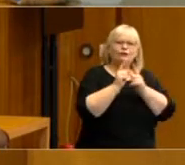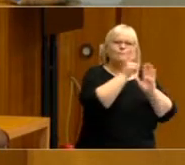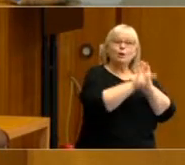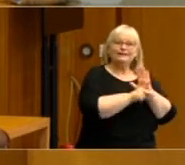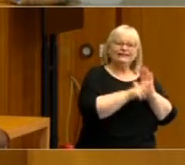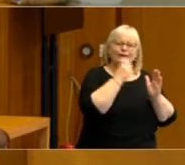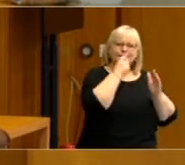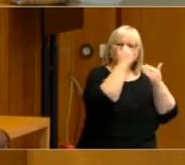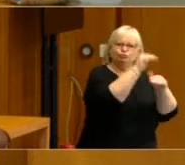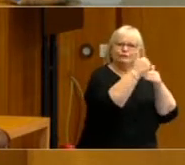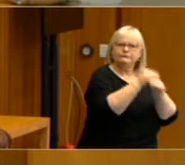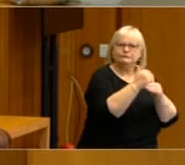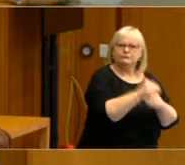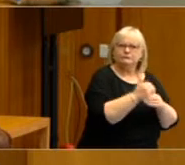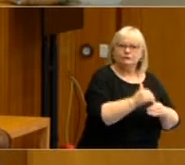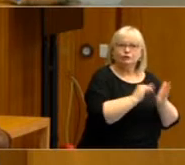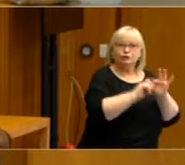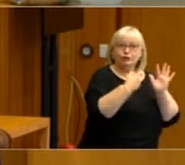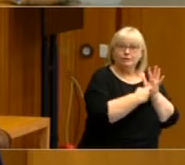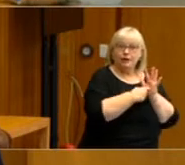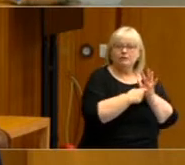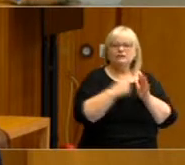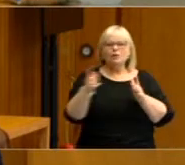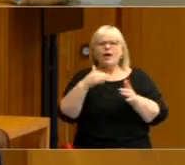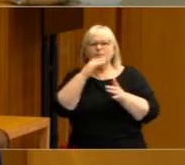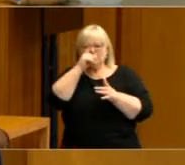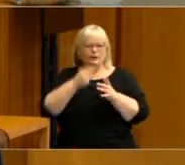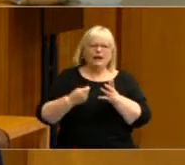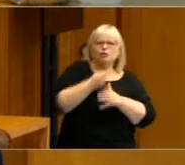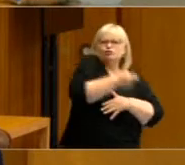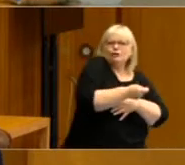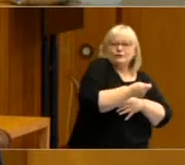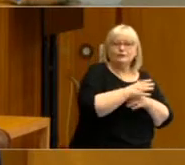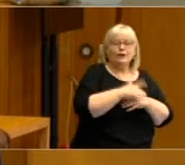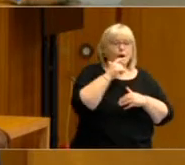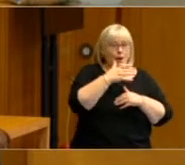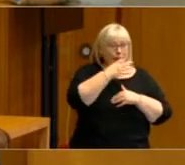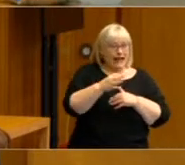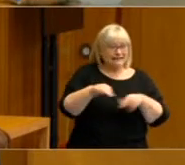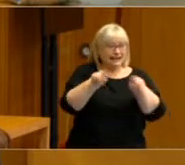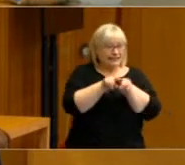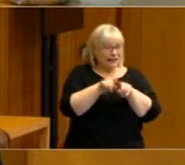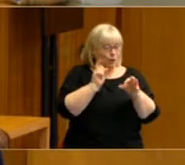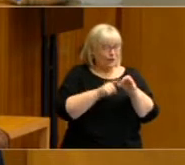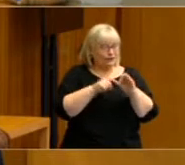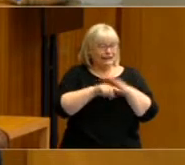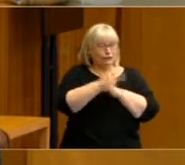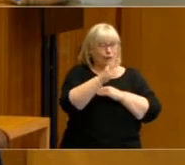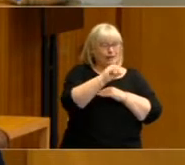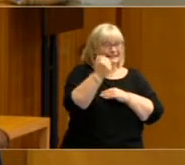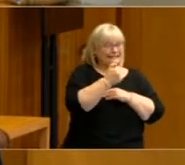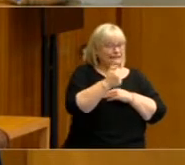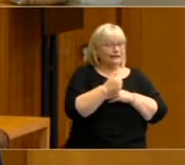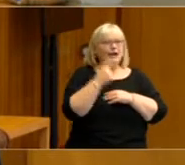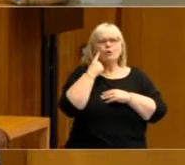superannuation and the amount that people could contribute to that. When we asked that same question in 2016 people saw no